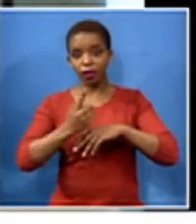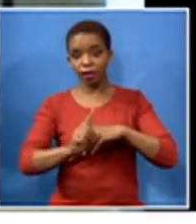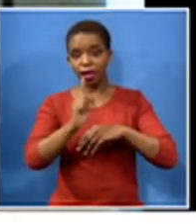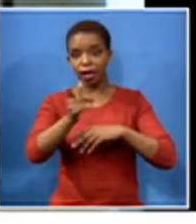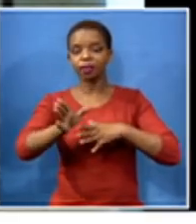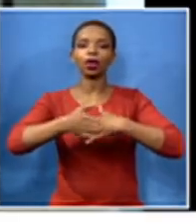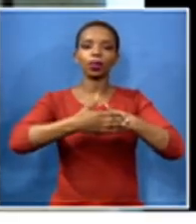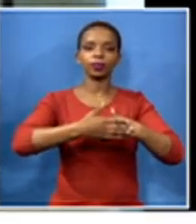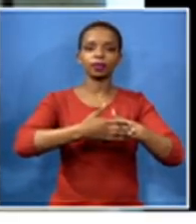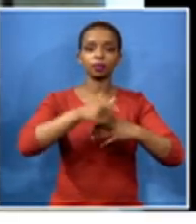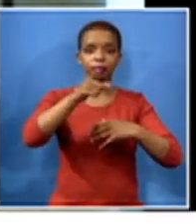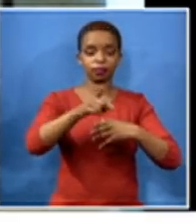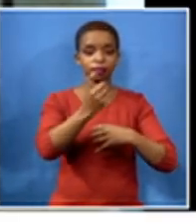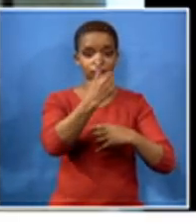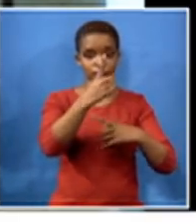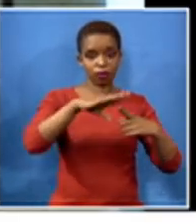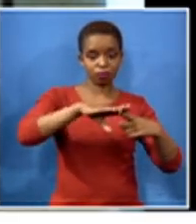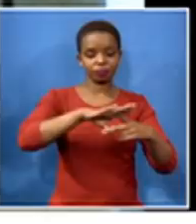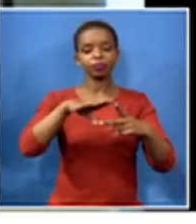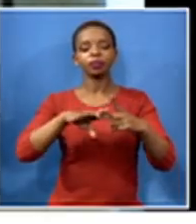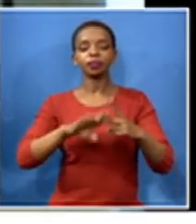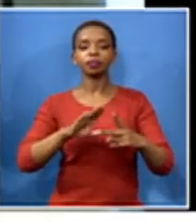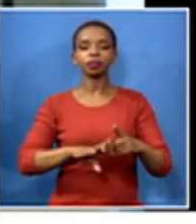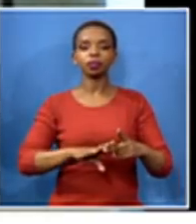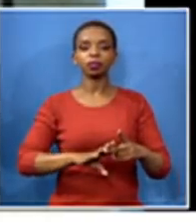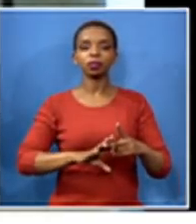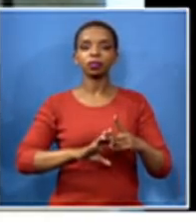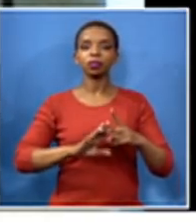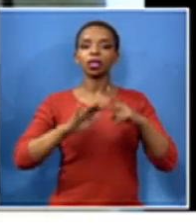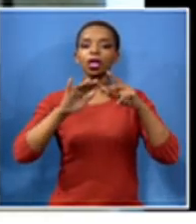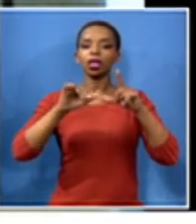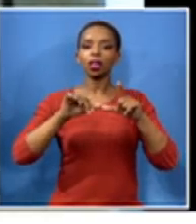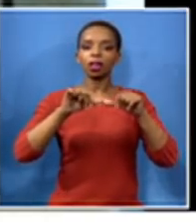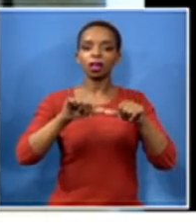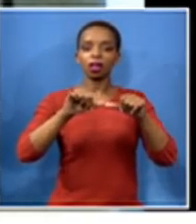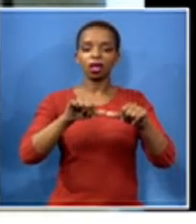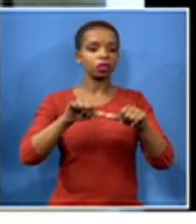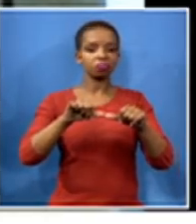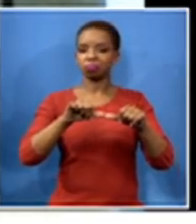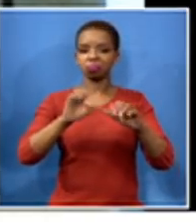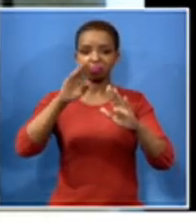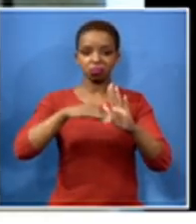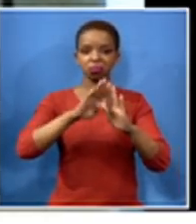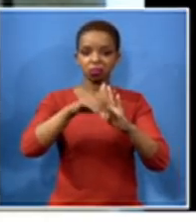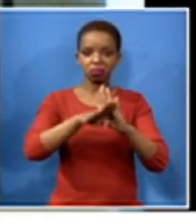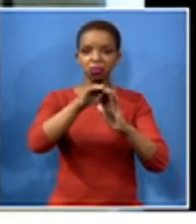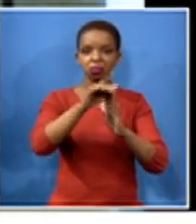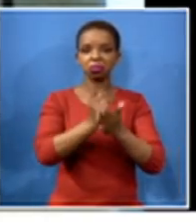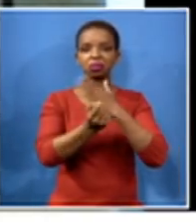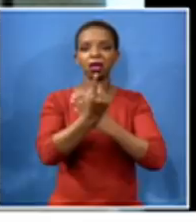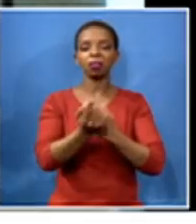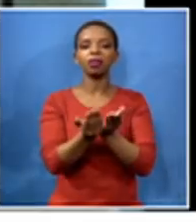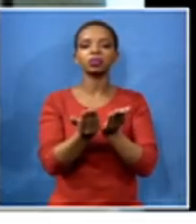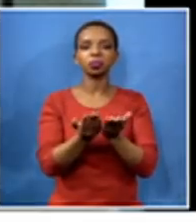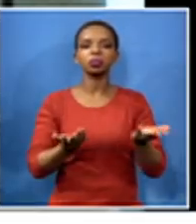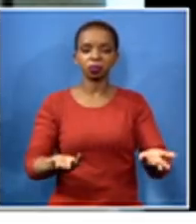the one issue the other issue however is the inconsistency applied infection at a school different provinces